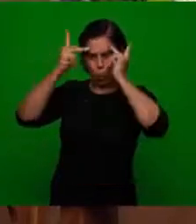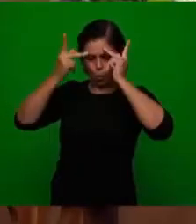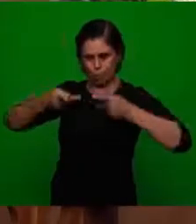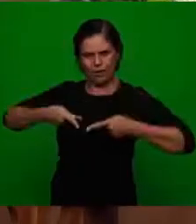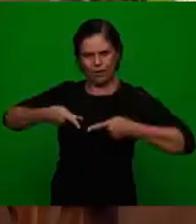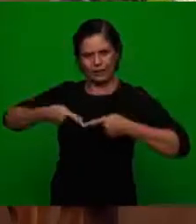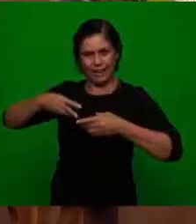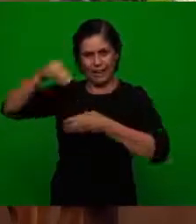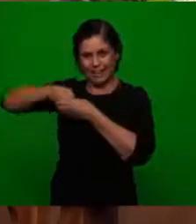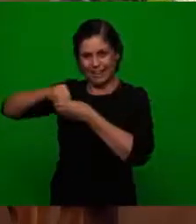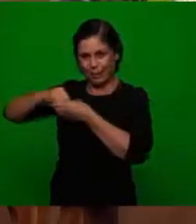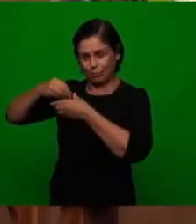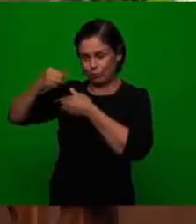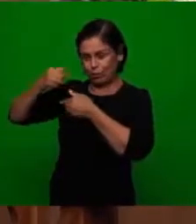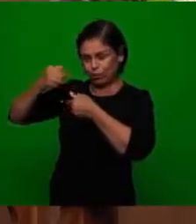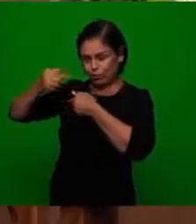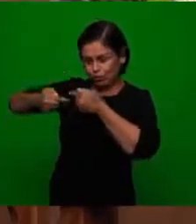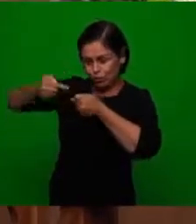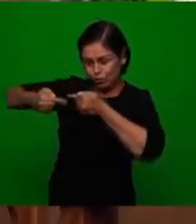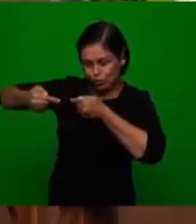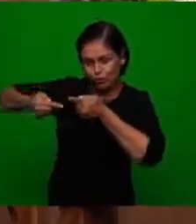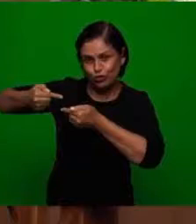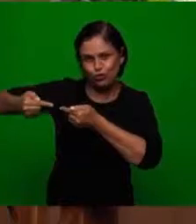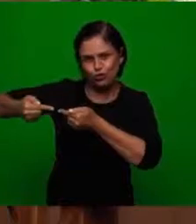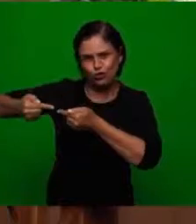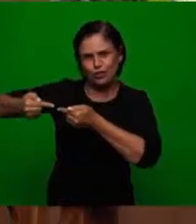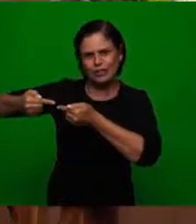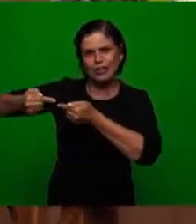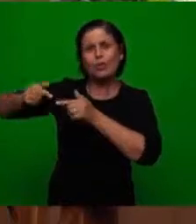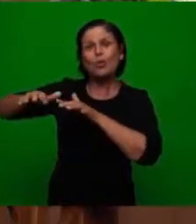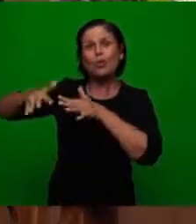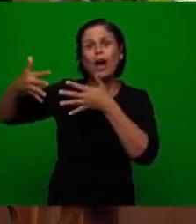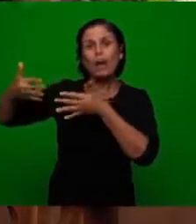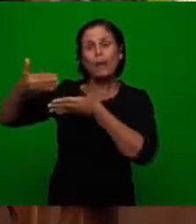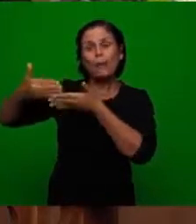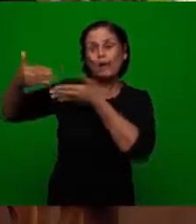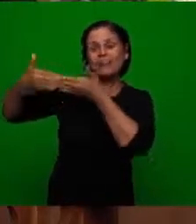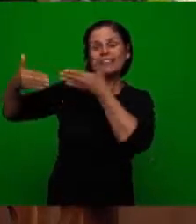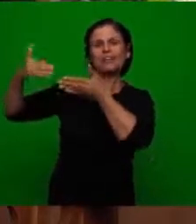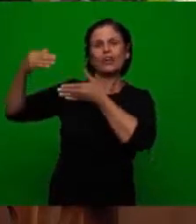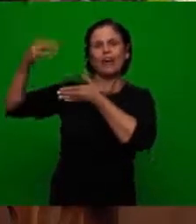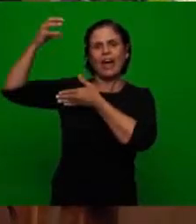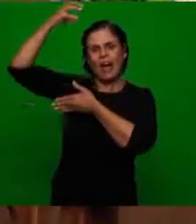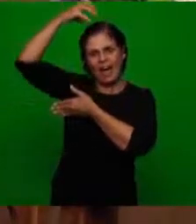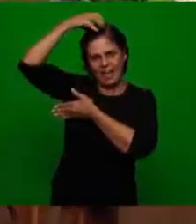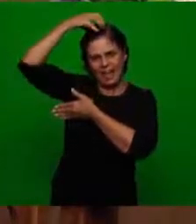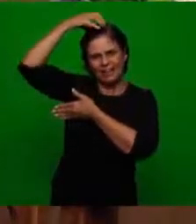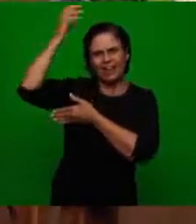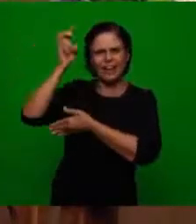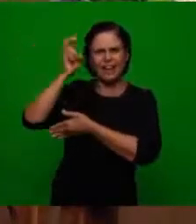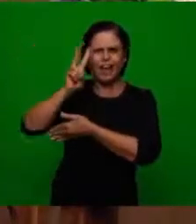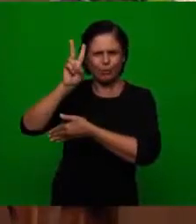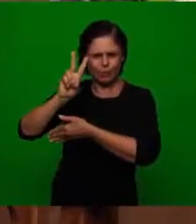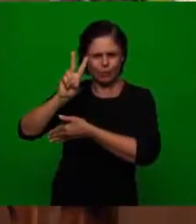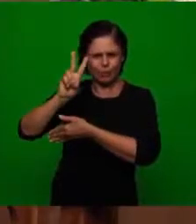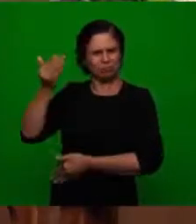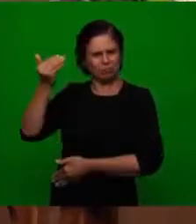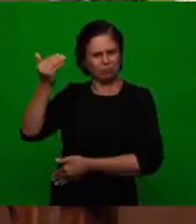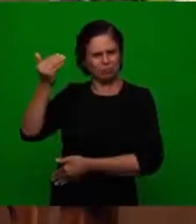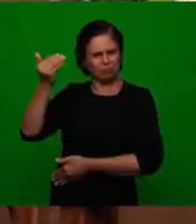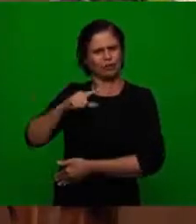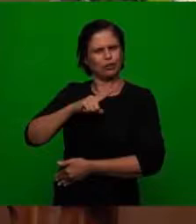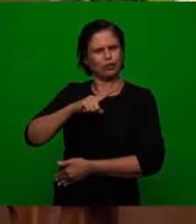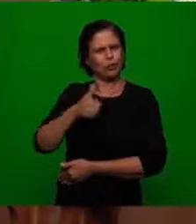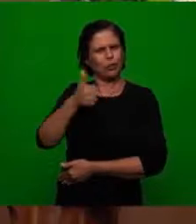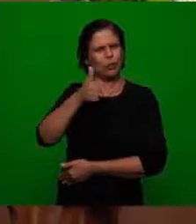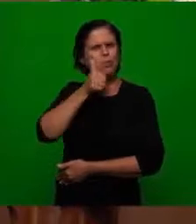is within a genealogy of kings, the kings of Israel. And there was a moment in which a woman